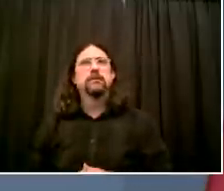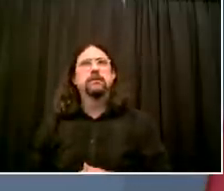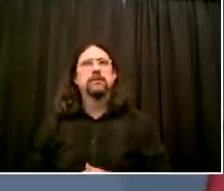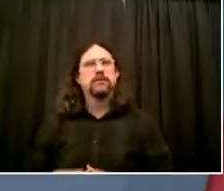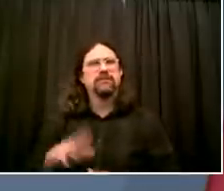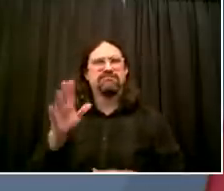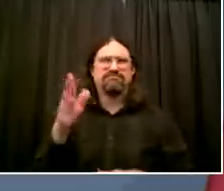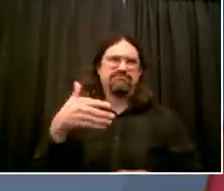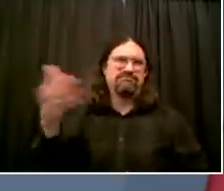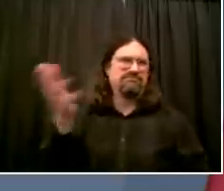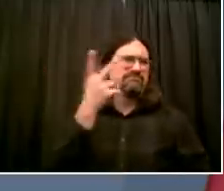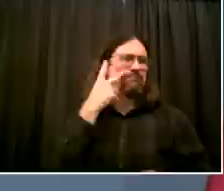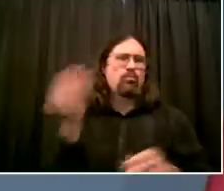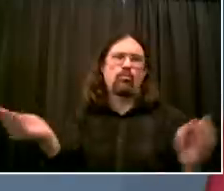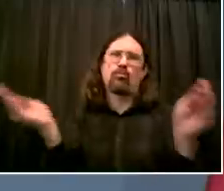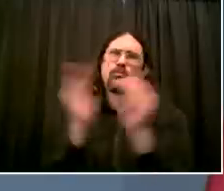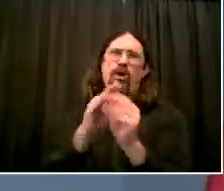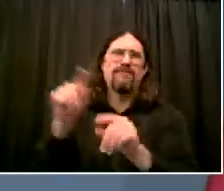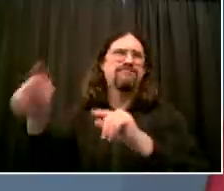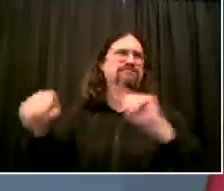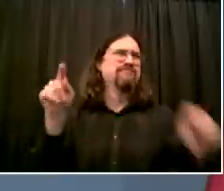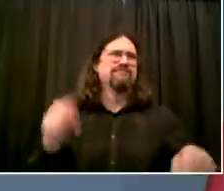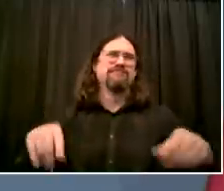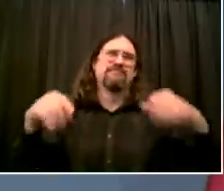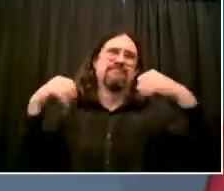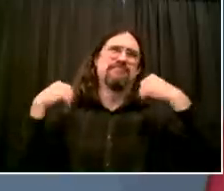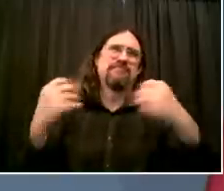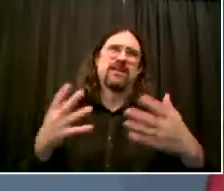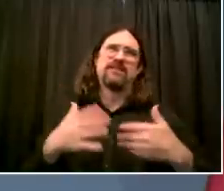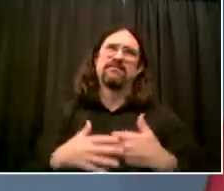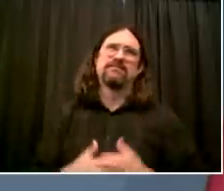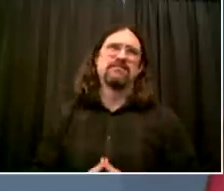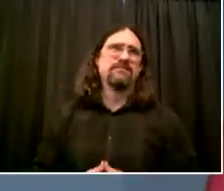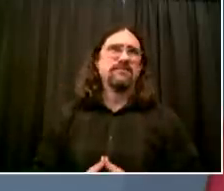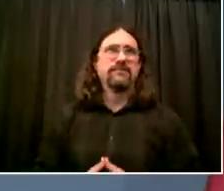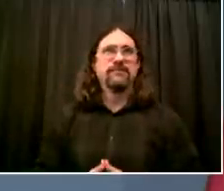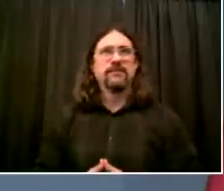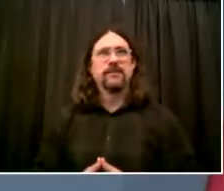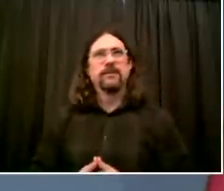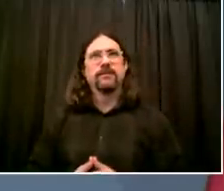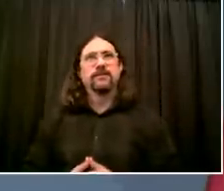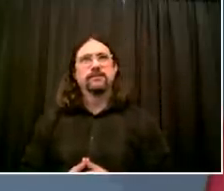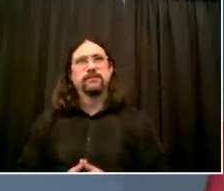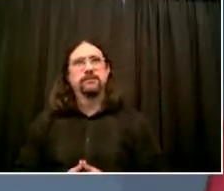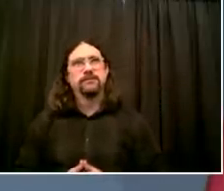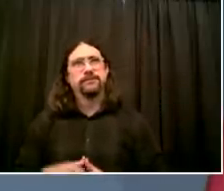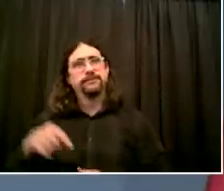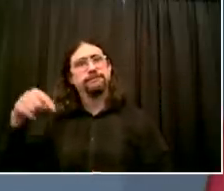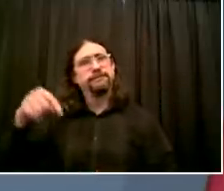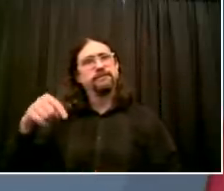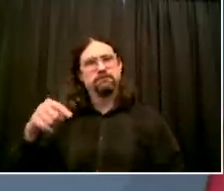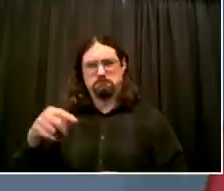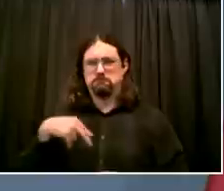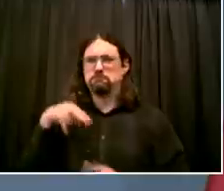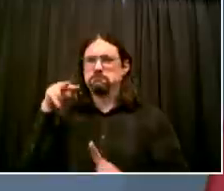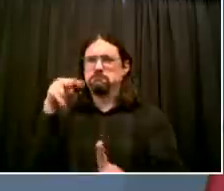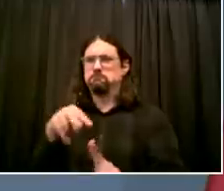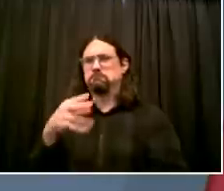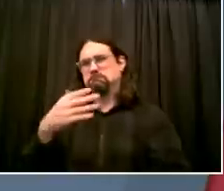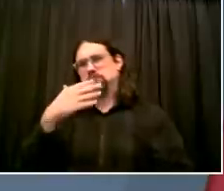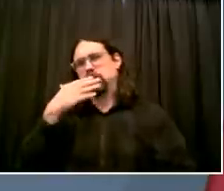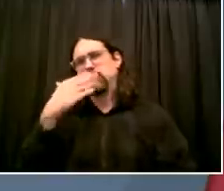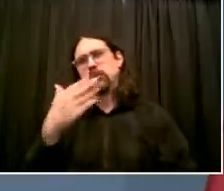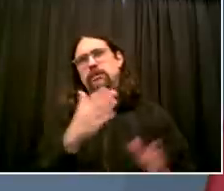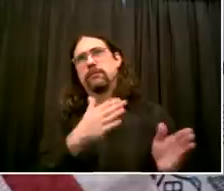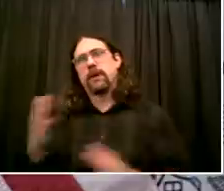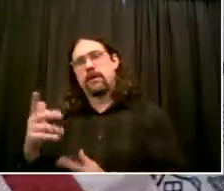our restaurant business get up and going. And obviously, if this is a model that proves successful, we'll see how much of it might endure, you know, after